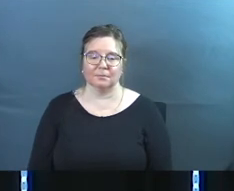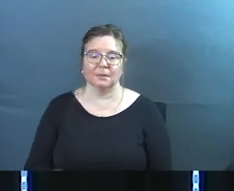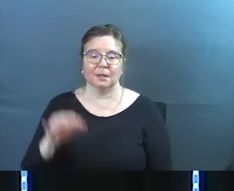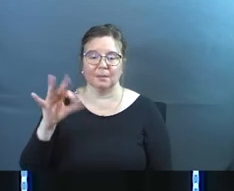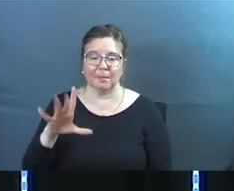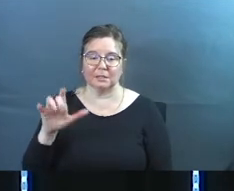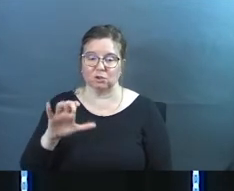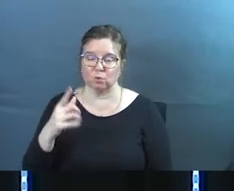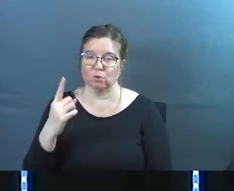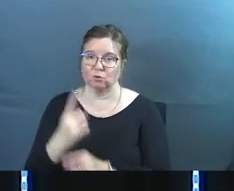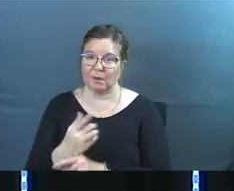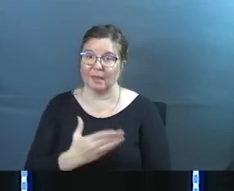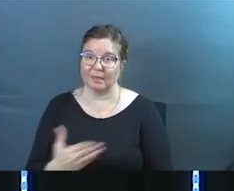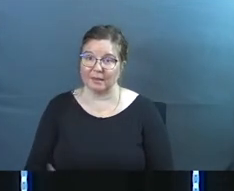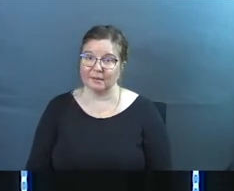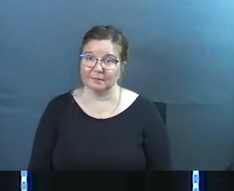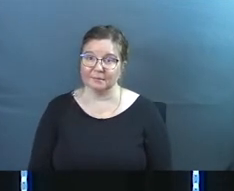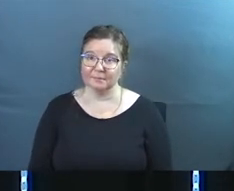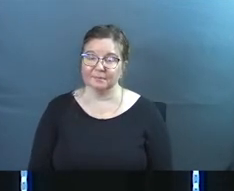pastors need to do the right thing